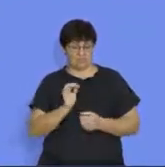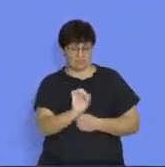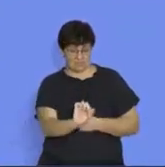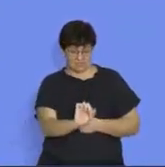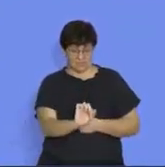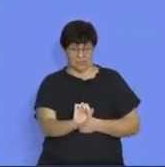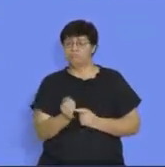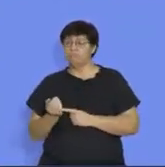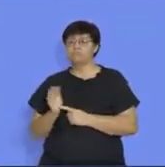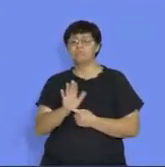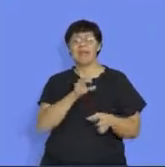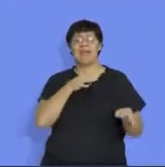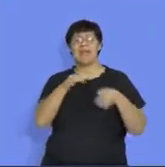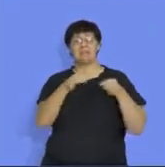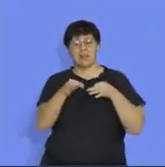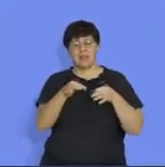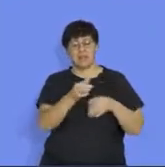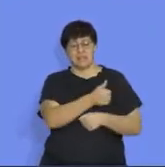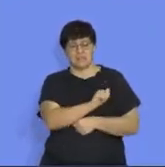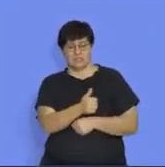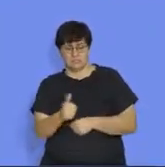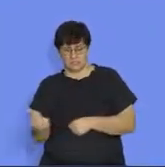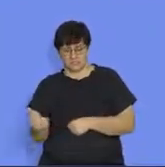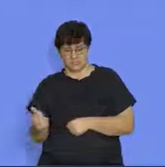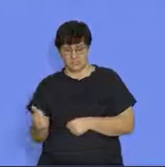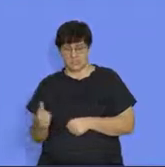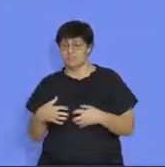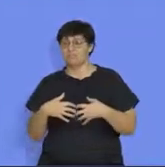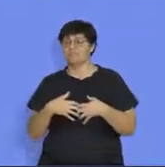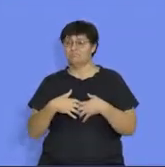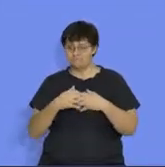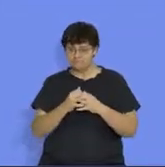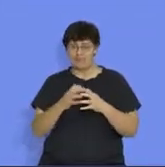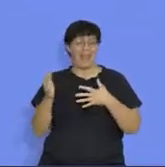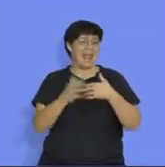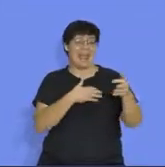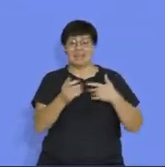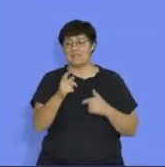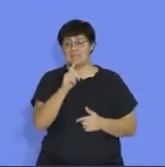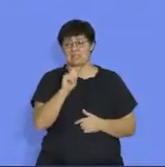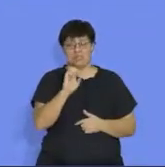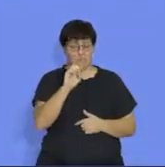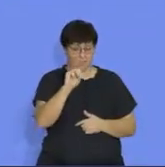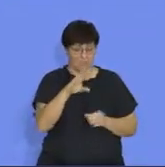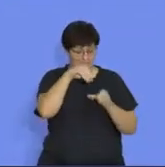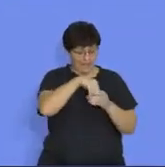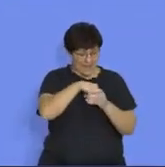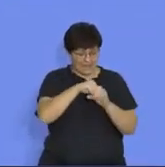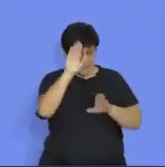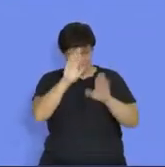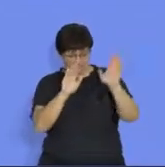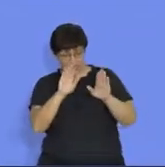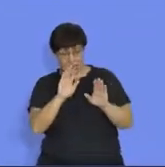that describes the sequence and that generates any term in the pattern